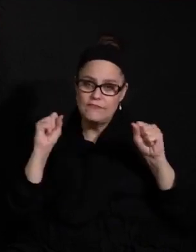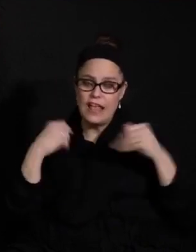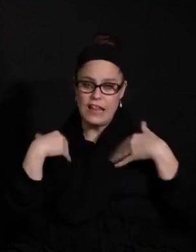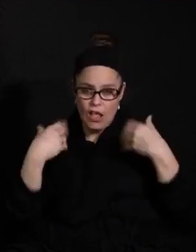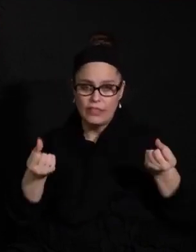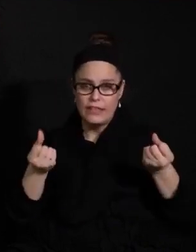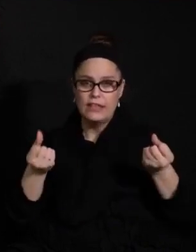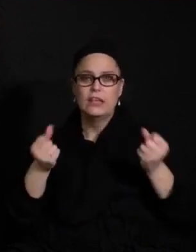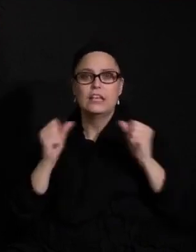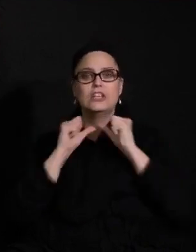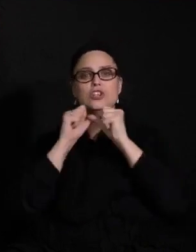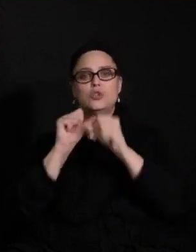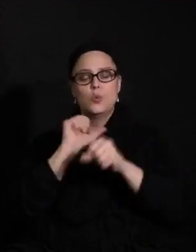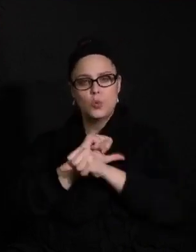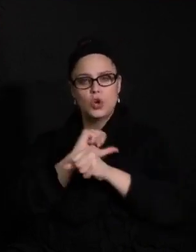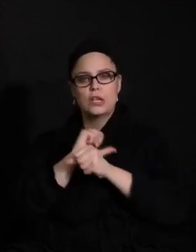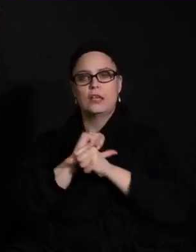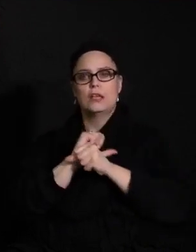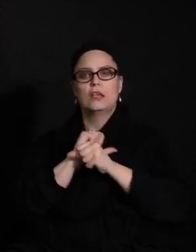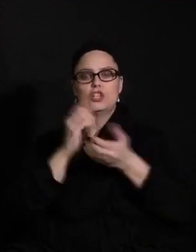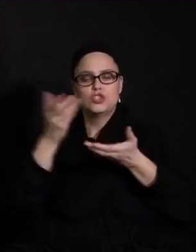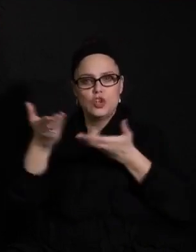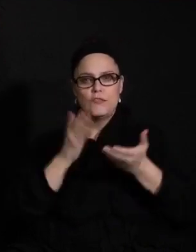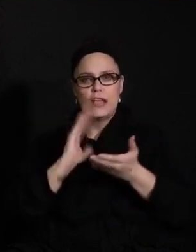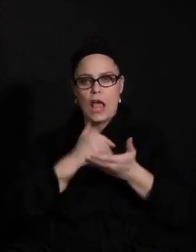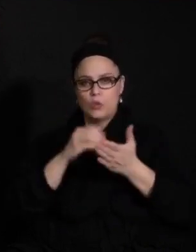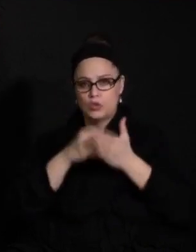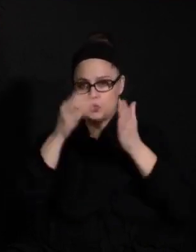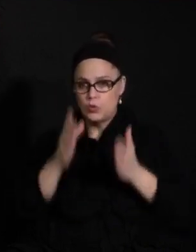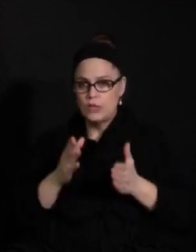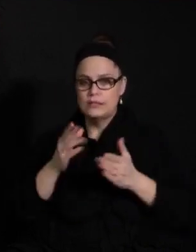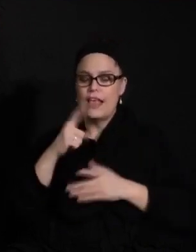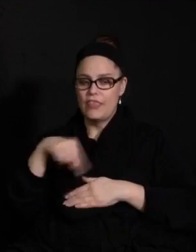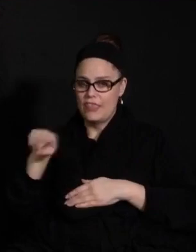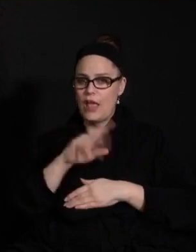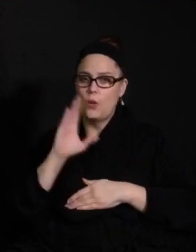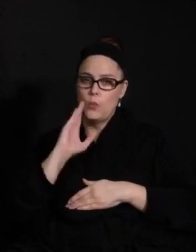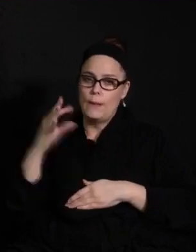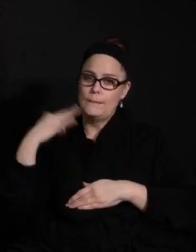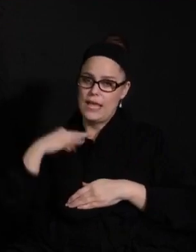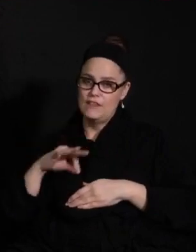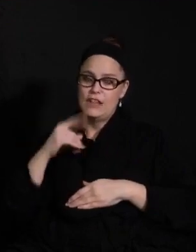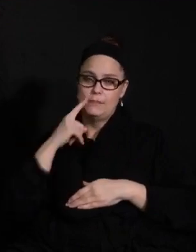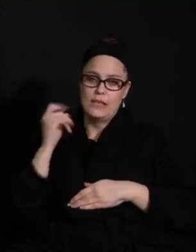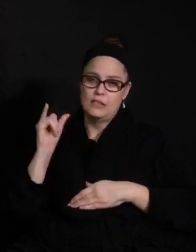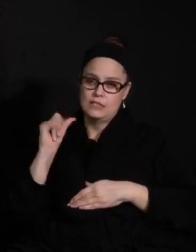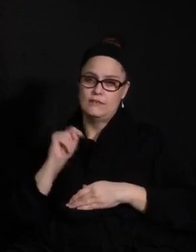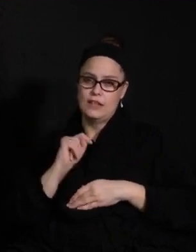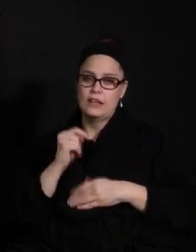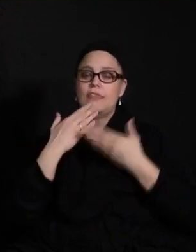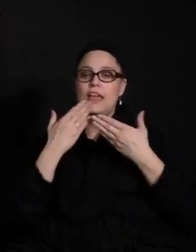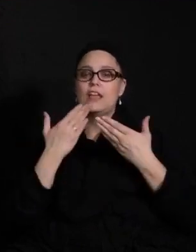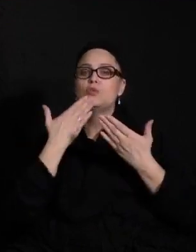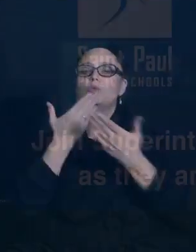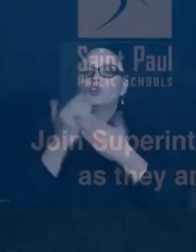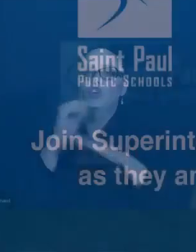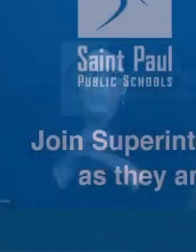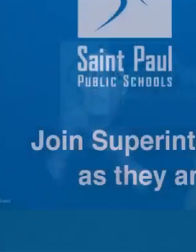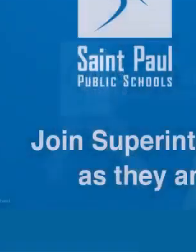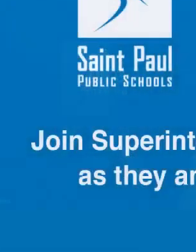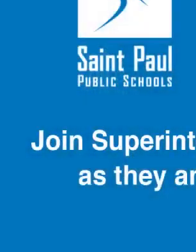working in service of students the way that you have. I know that they will benefit and that they do benefit because of it. Thank you and good night everyone. for